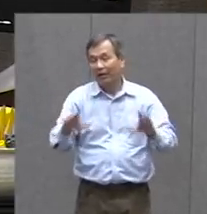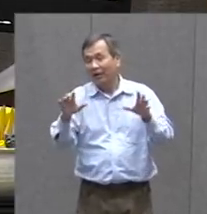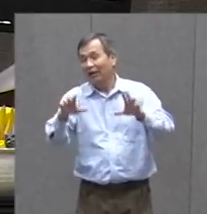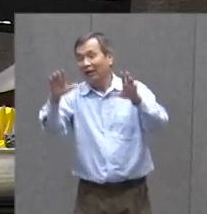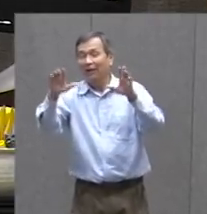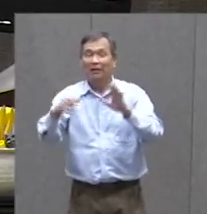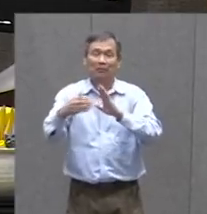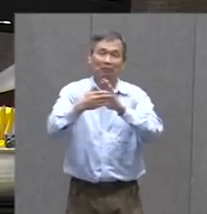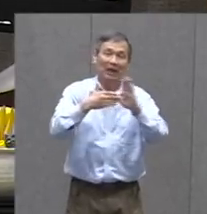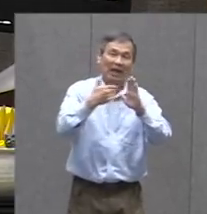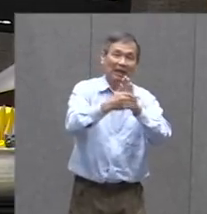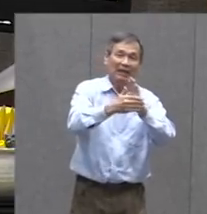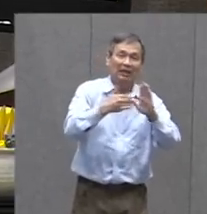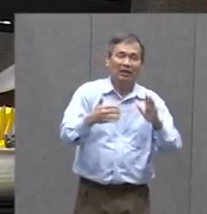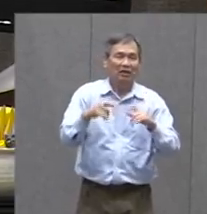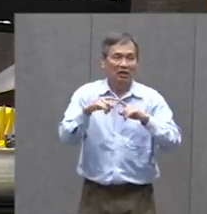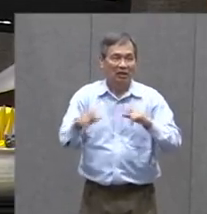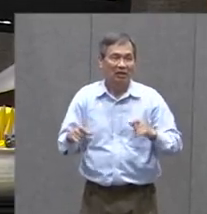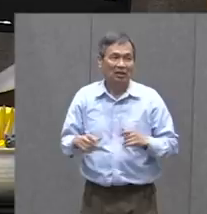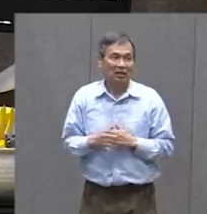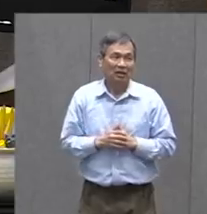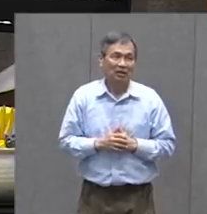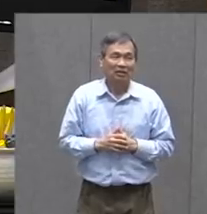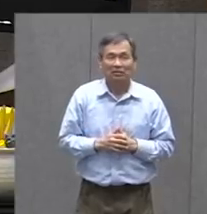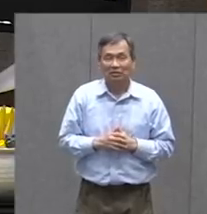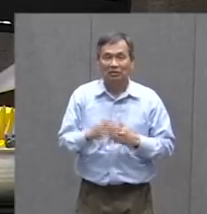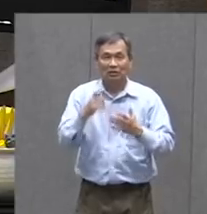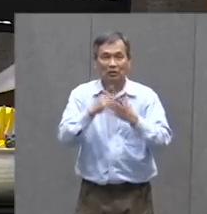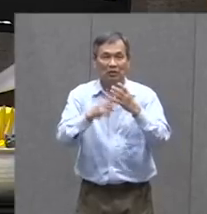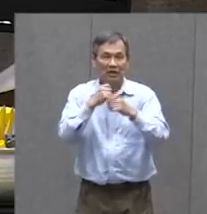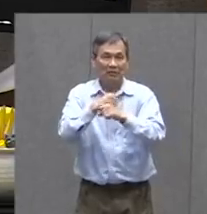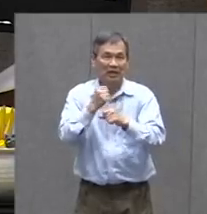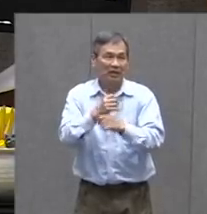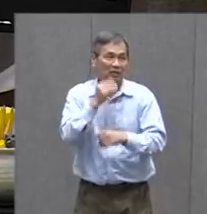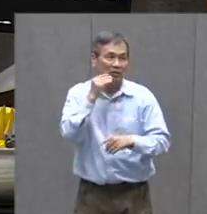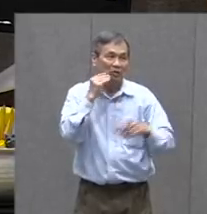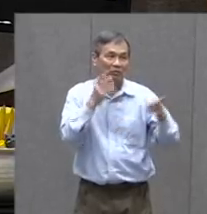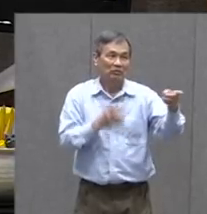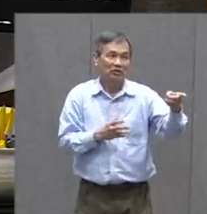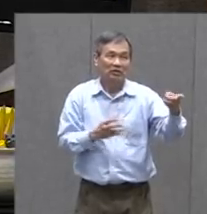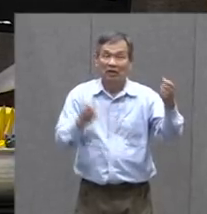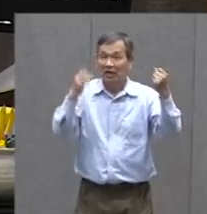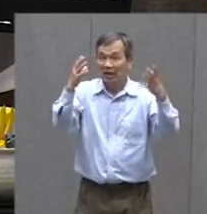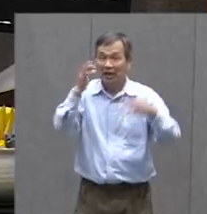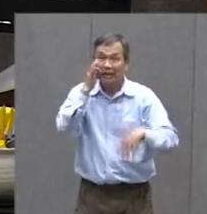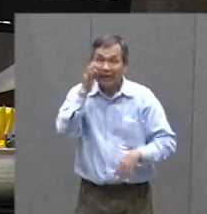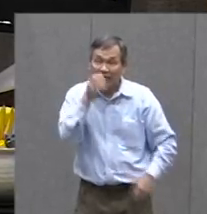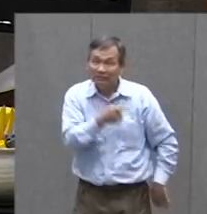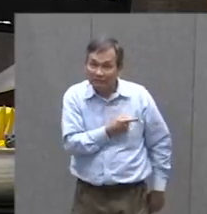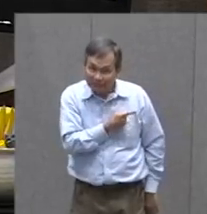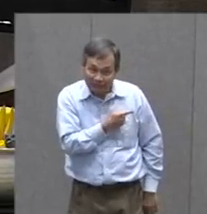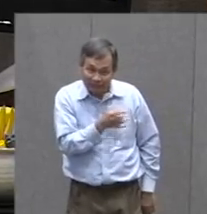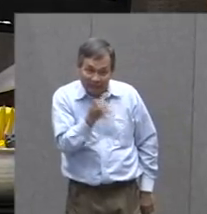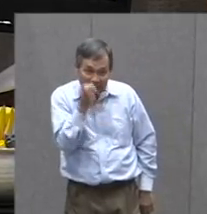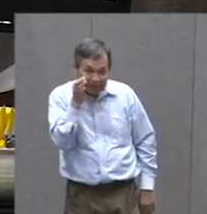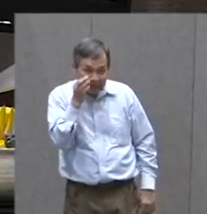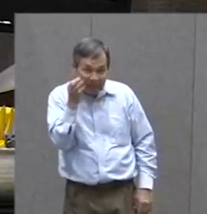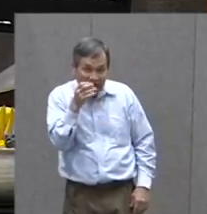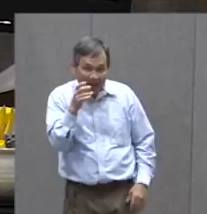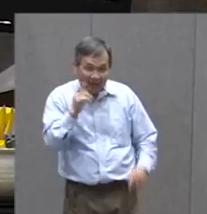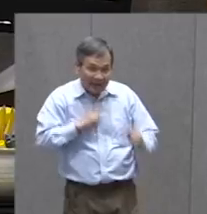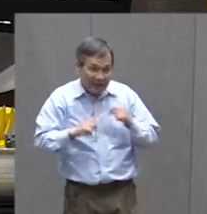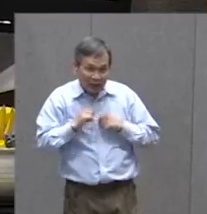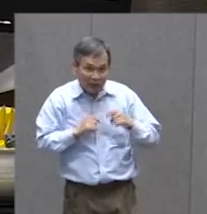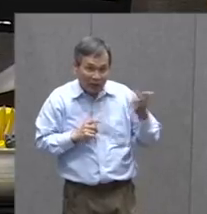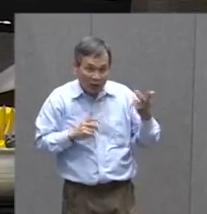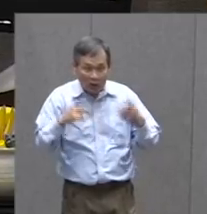Paint It And This Is A Sample I Made At Home With Lots Of Cats At My House And So We Made Kitty Cat Theater Or